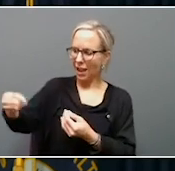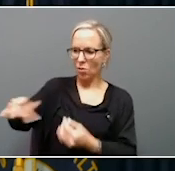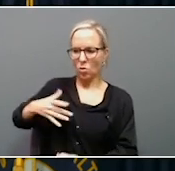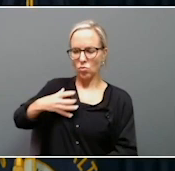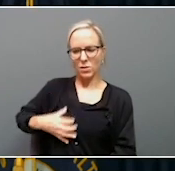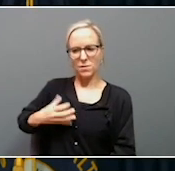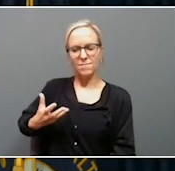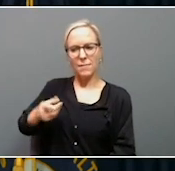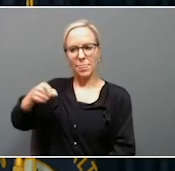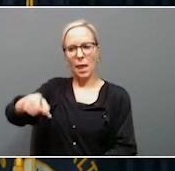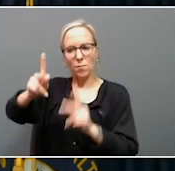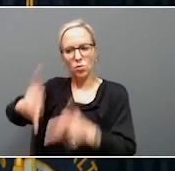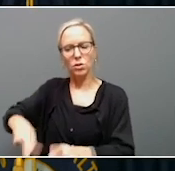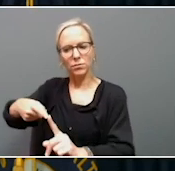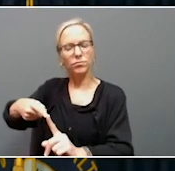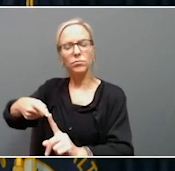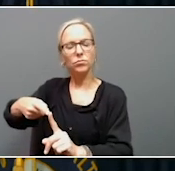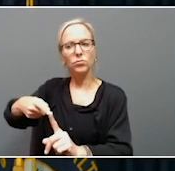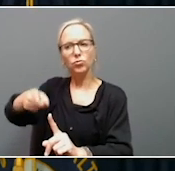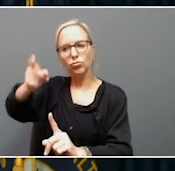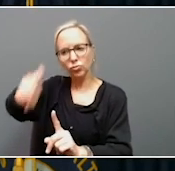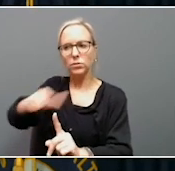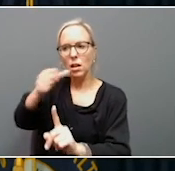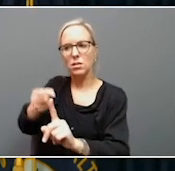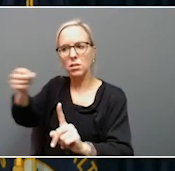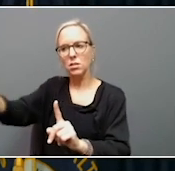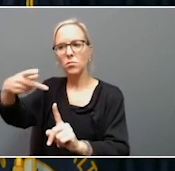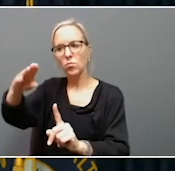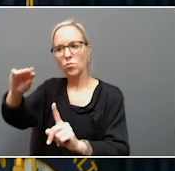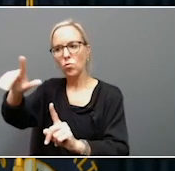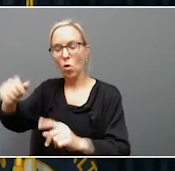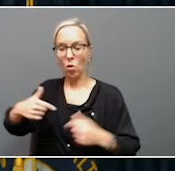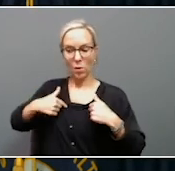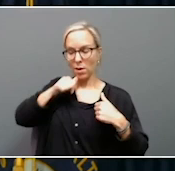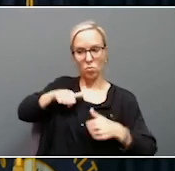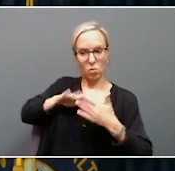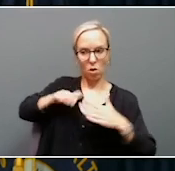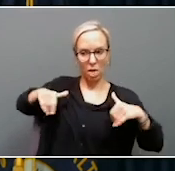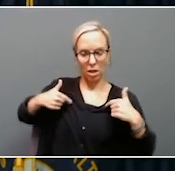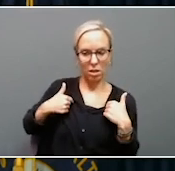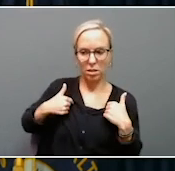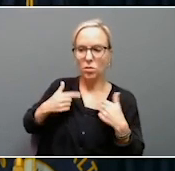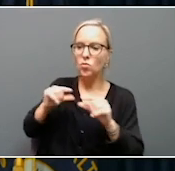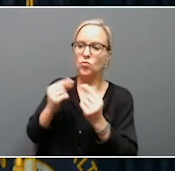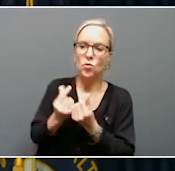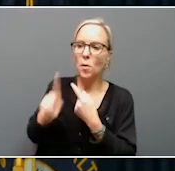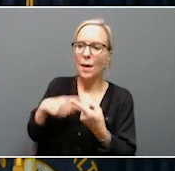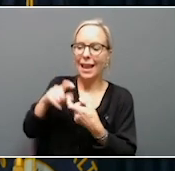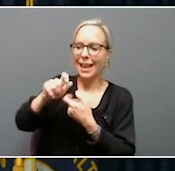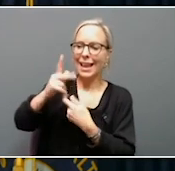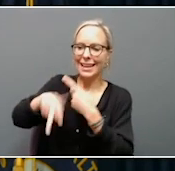had not been paroled. Now, we have not been approached or I have not been approached by groups about any type of